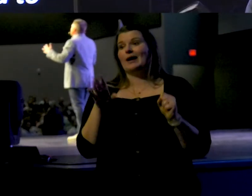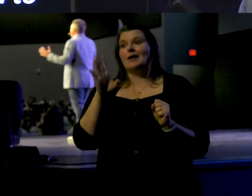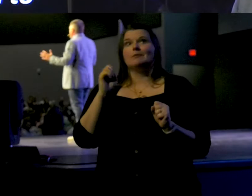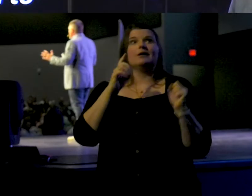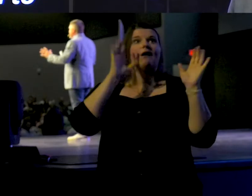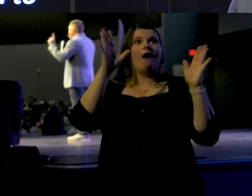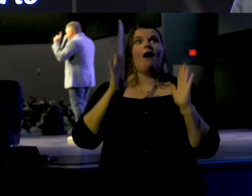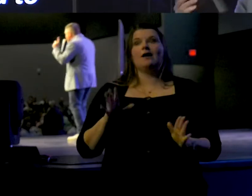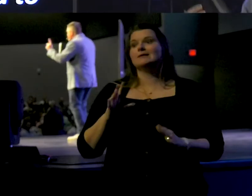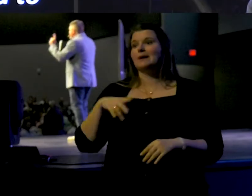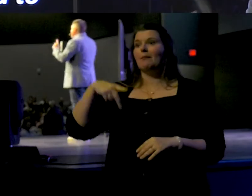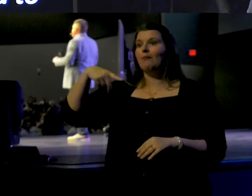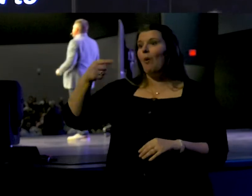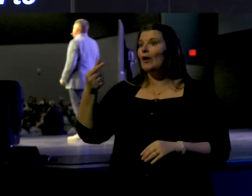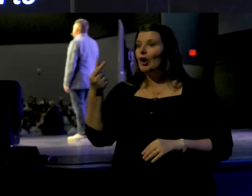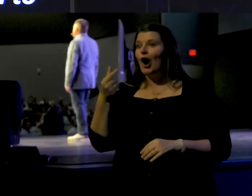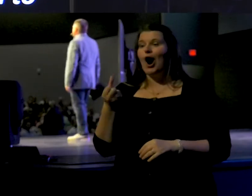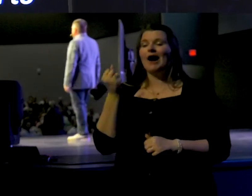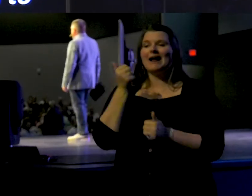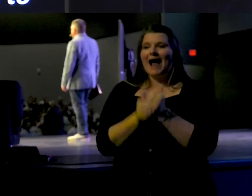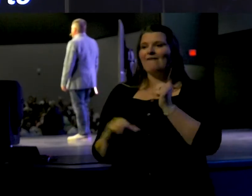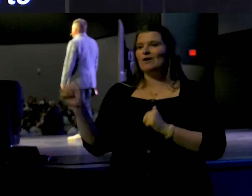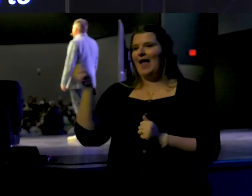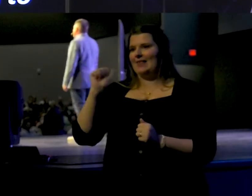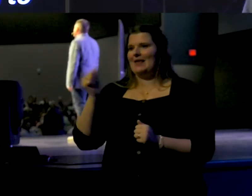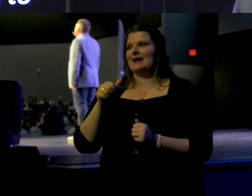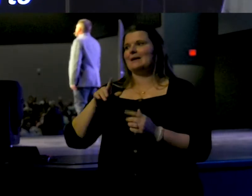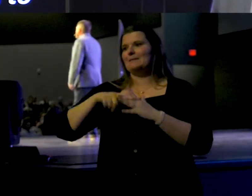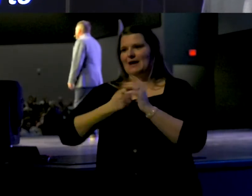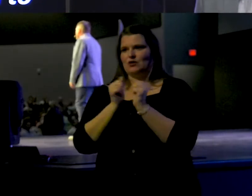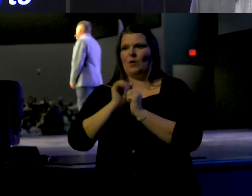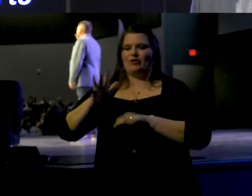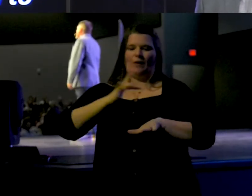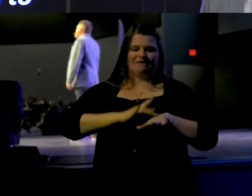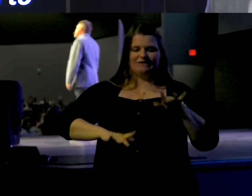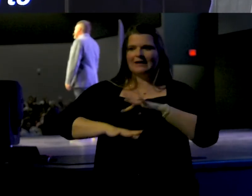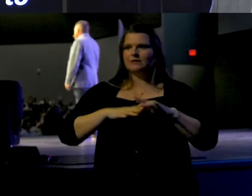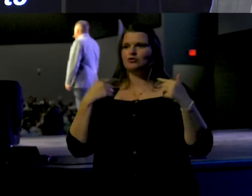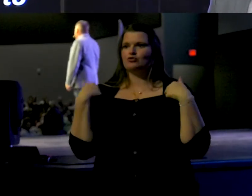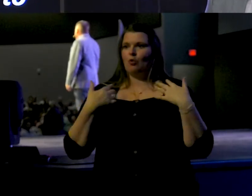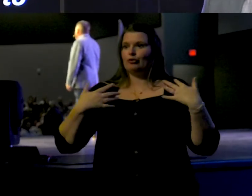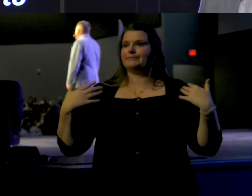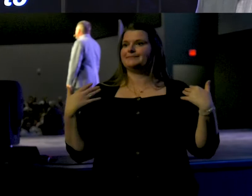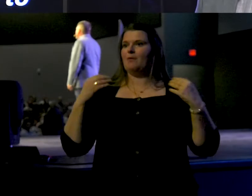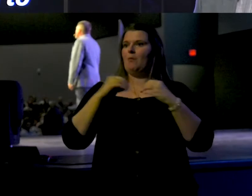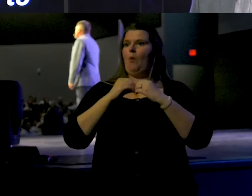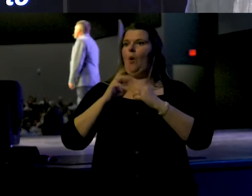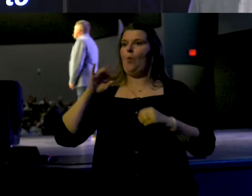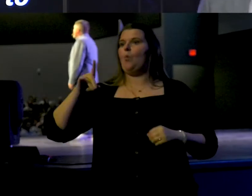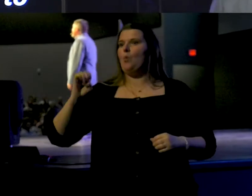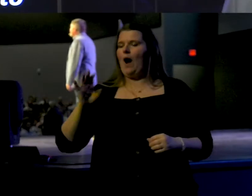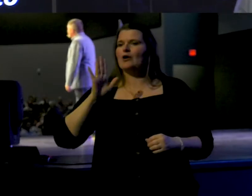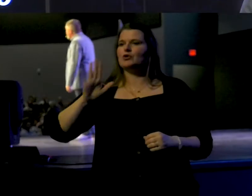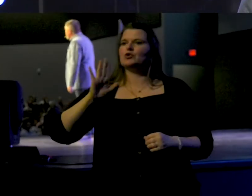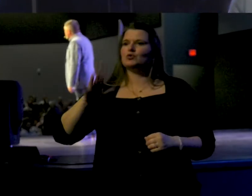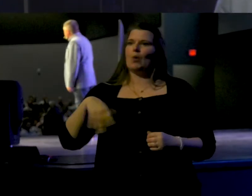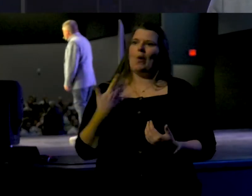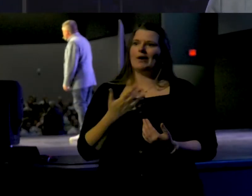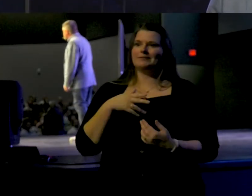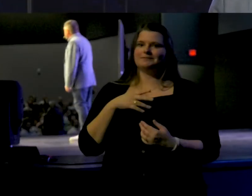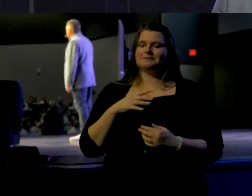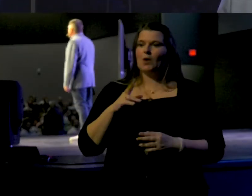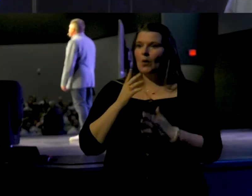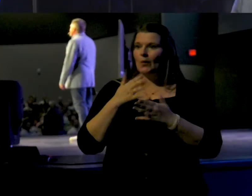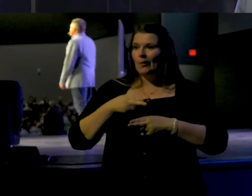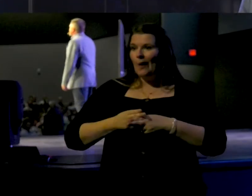phenomenal point guard. Every athletic position begins with your feet shoulder width apart, perhaps a little bit wider. Your weight forward